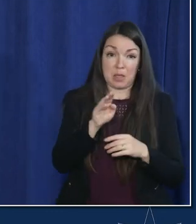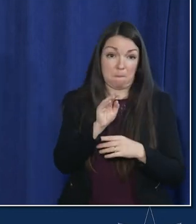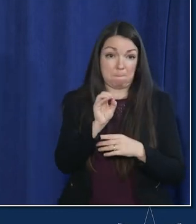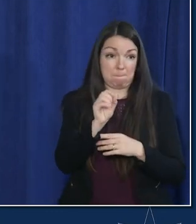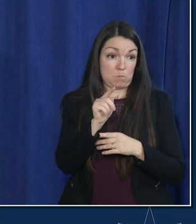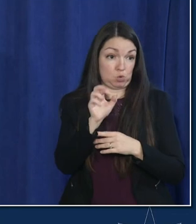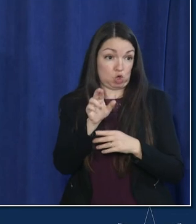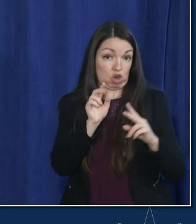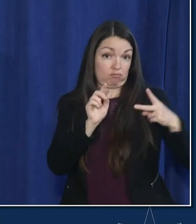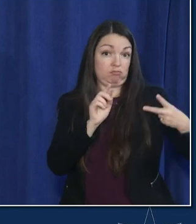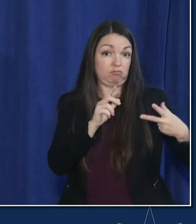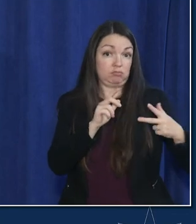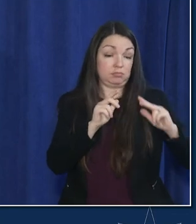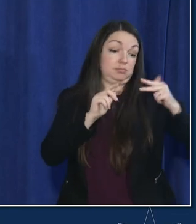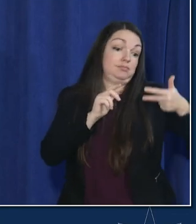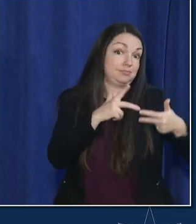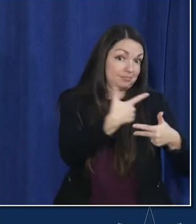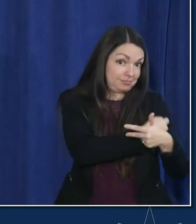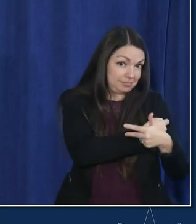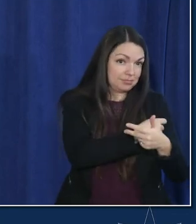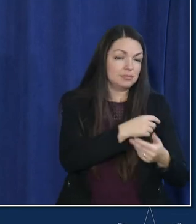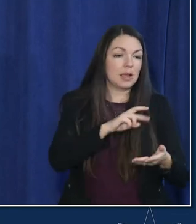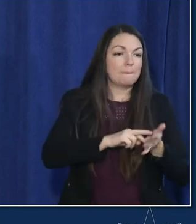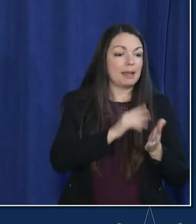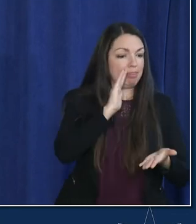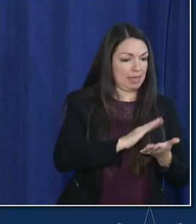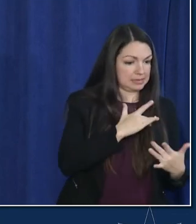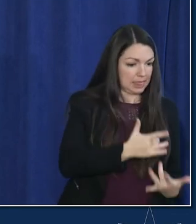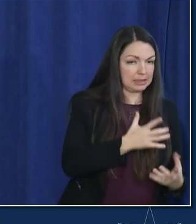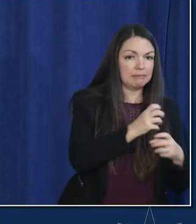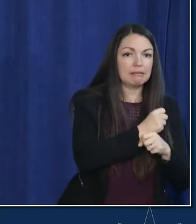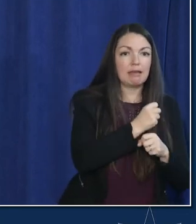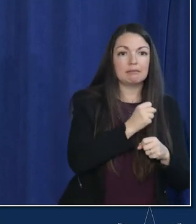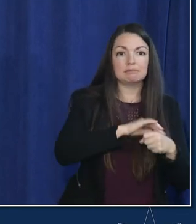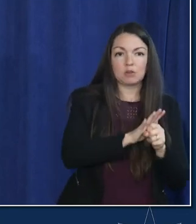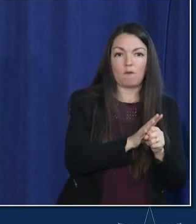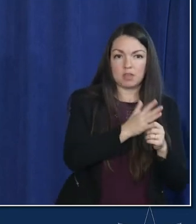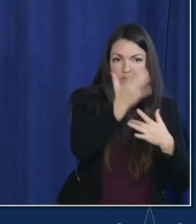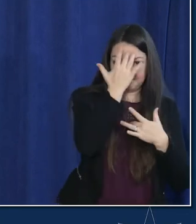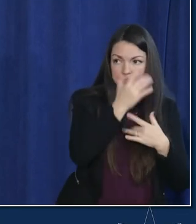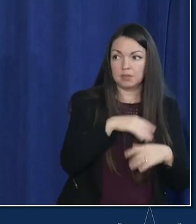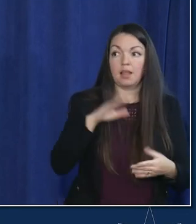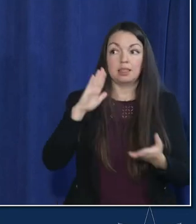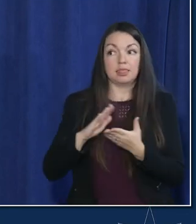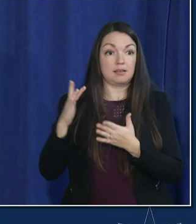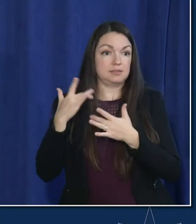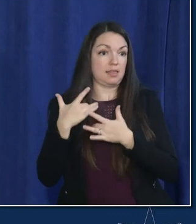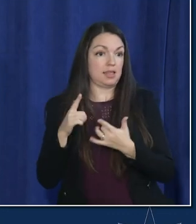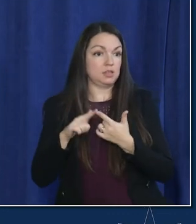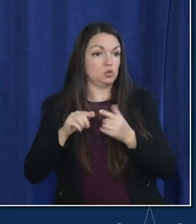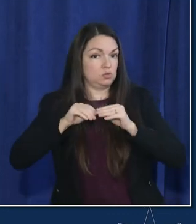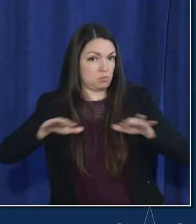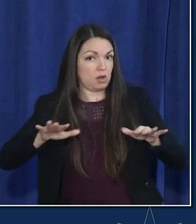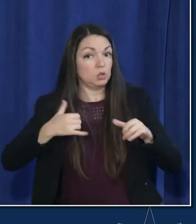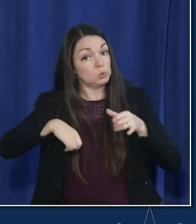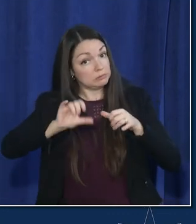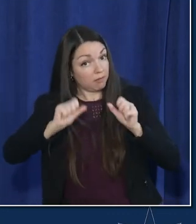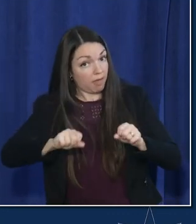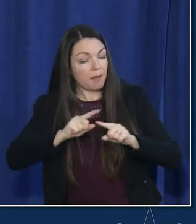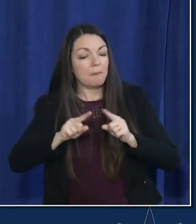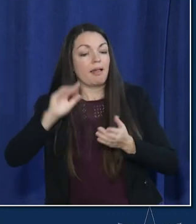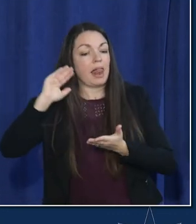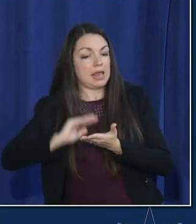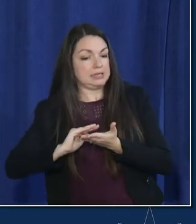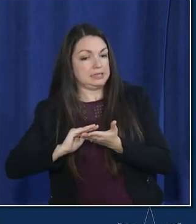make people less likely to get coven 19 yes they make people less likely to spread it large you still can but you're much less